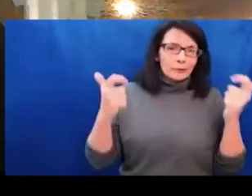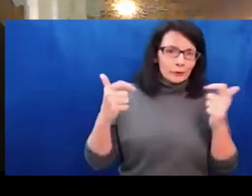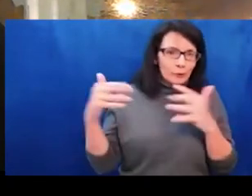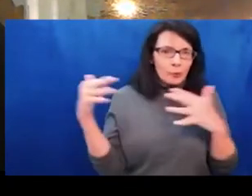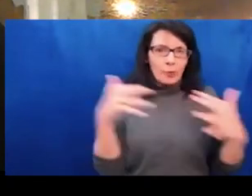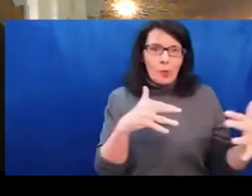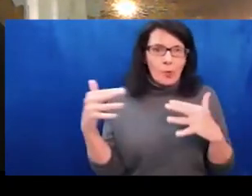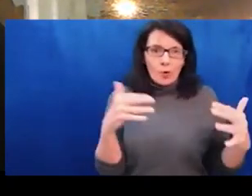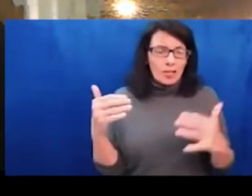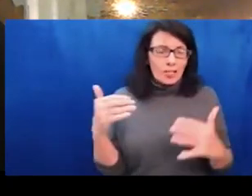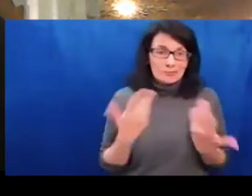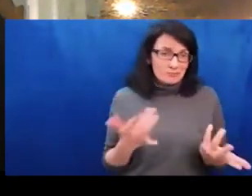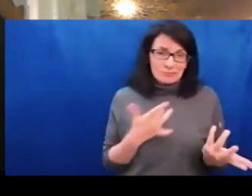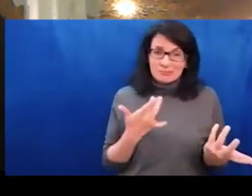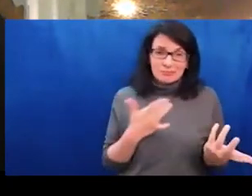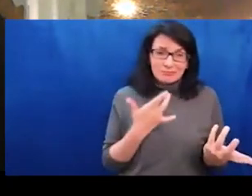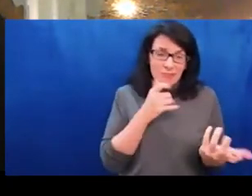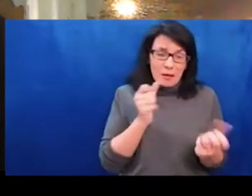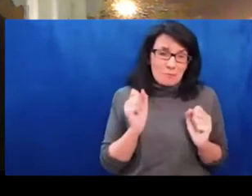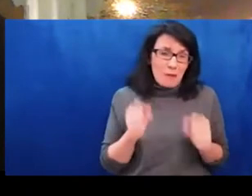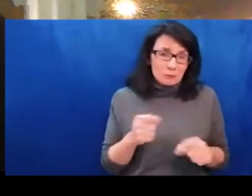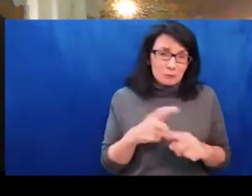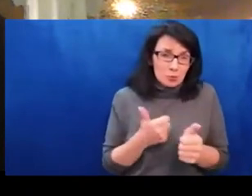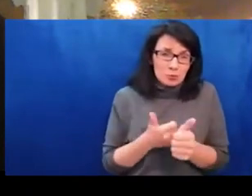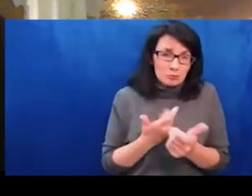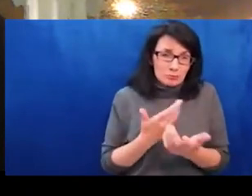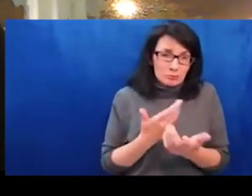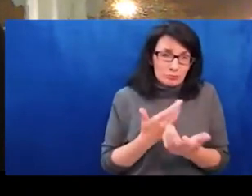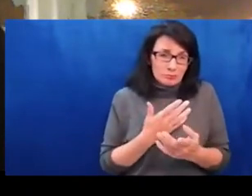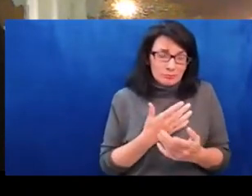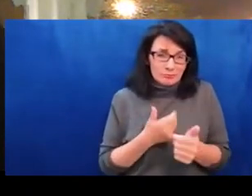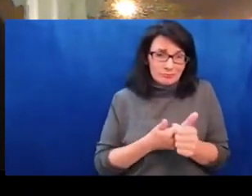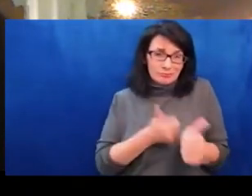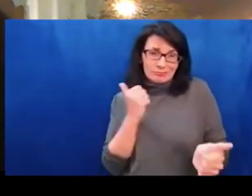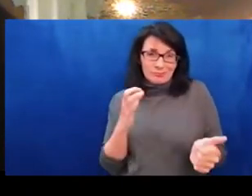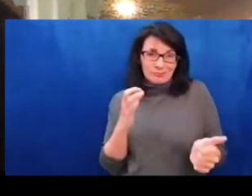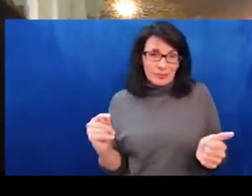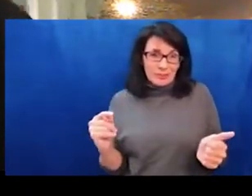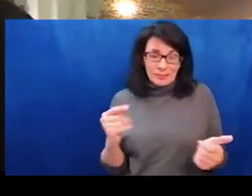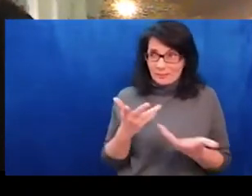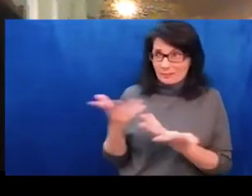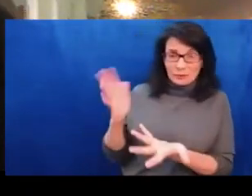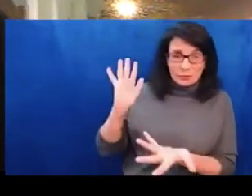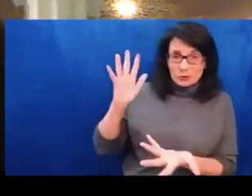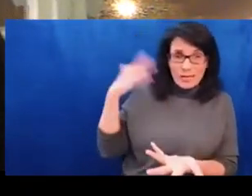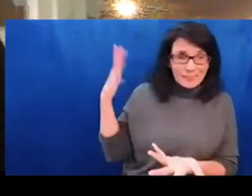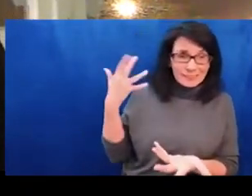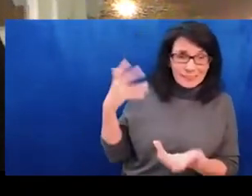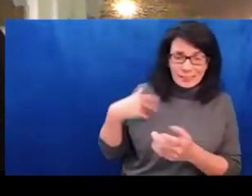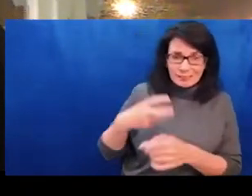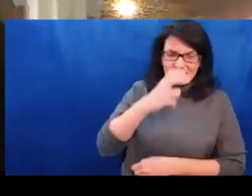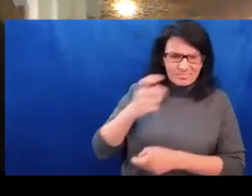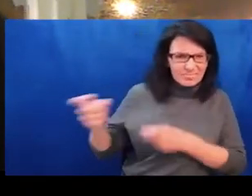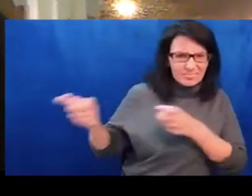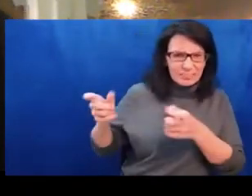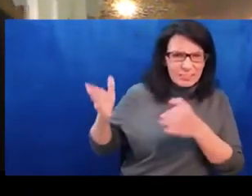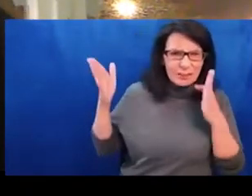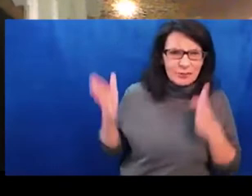Putin to start a third world war or something like that. But I'm personally, I'm a big